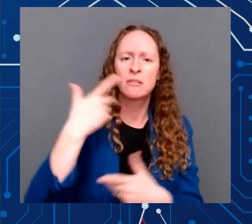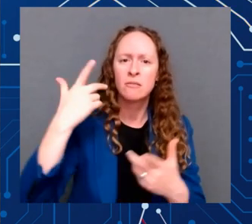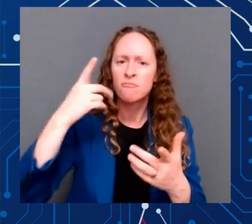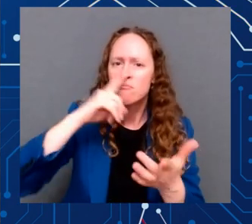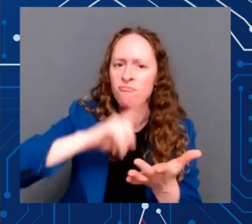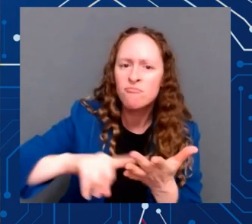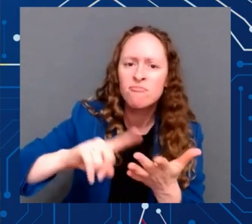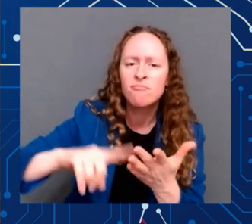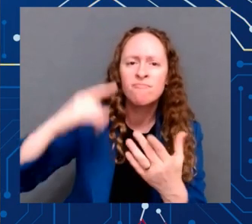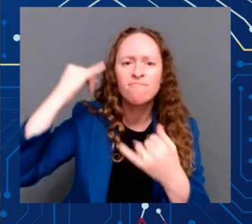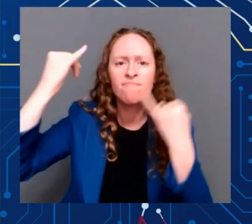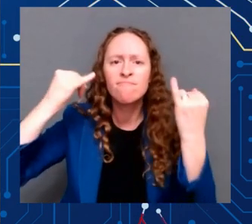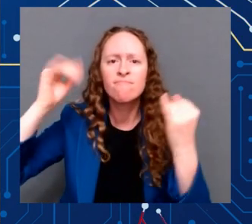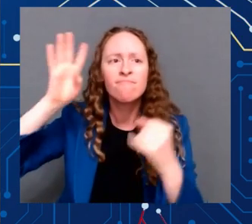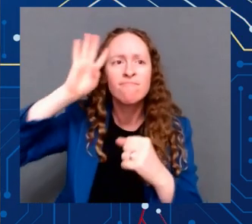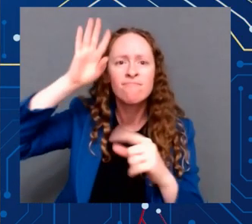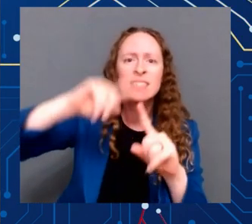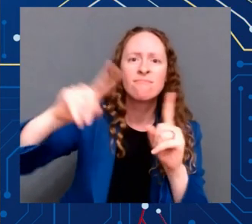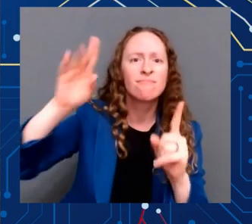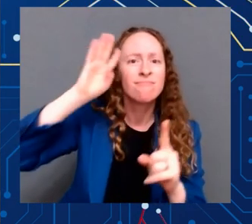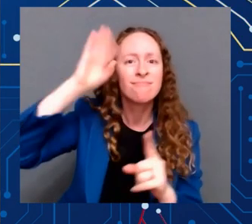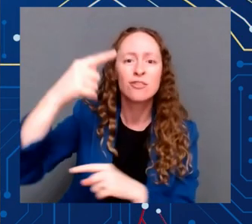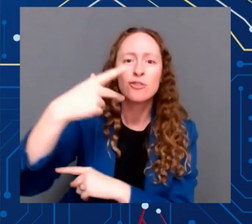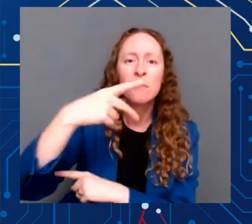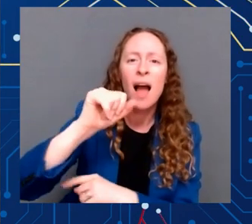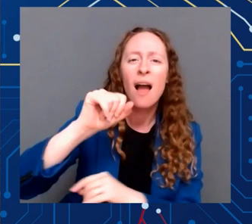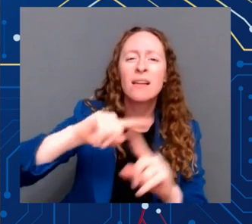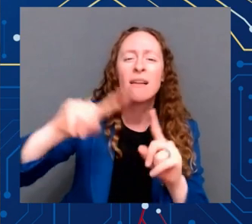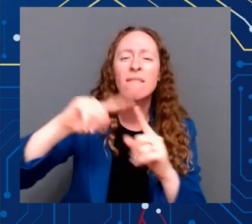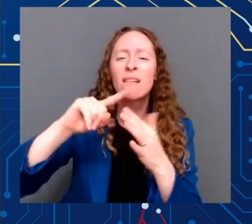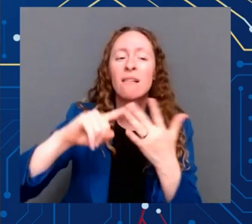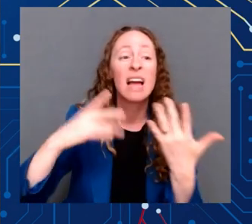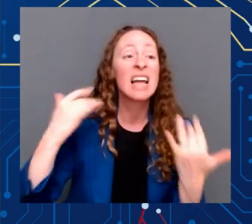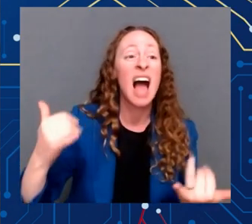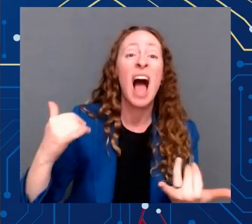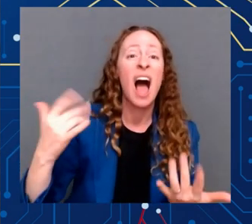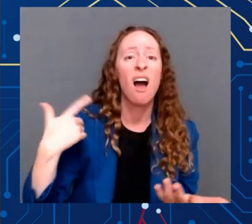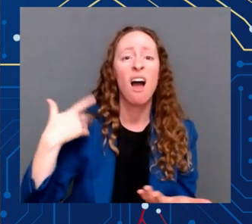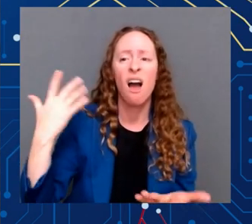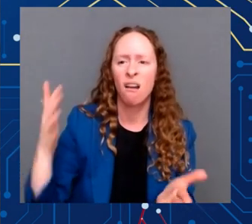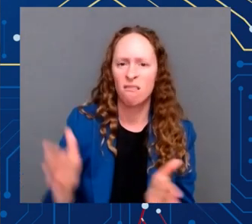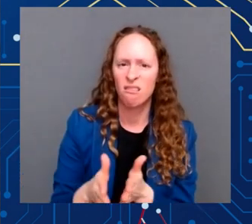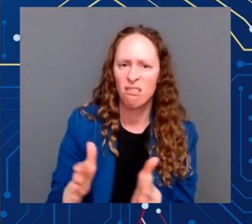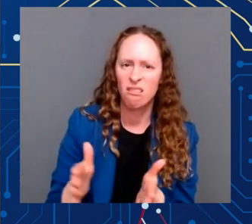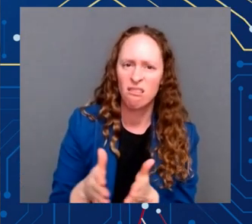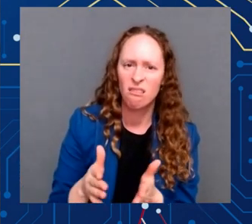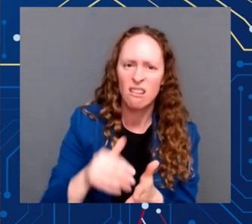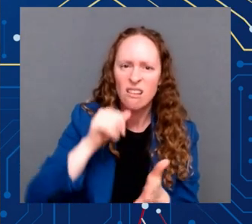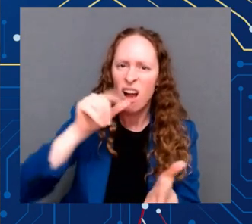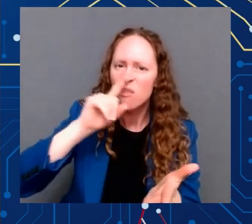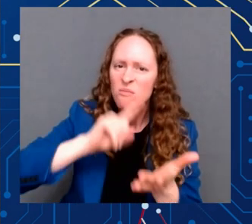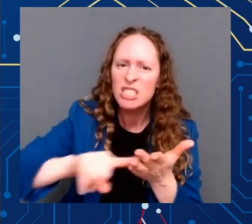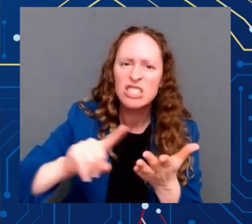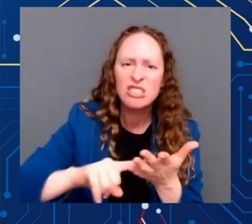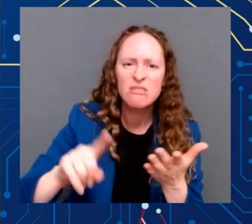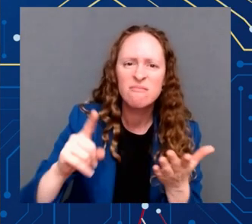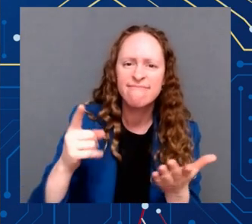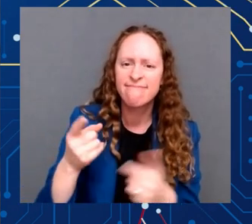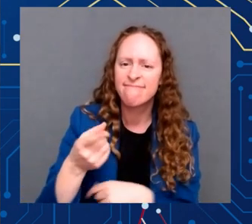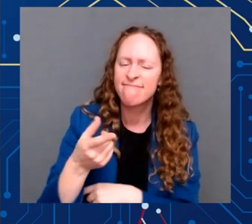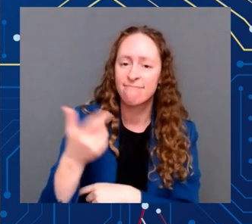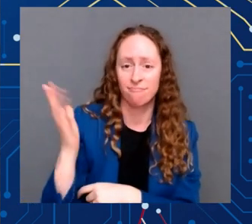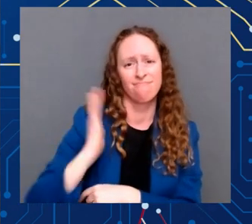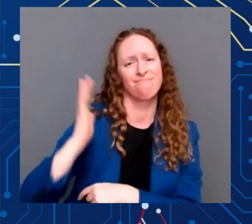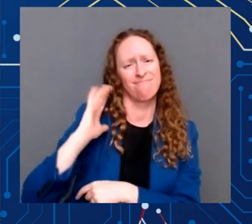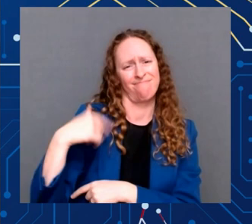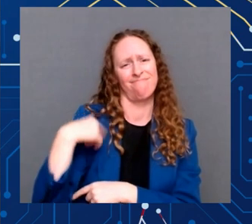number one in the world in research and development. Now, we rank number nine. China was number eight decades ago. Now,